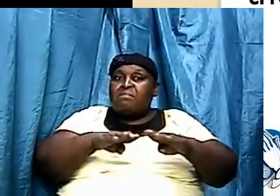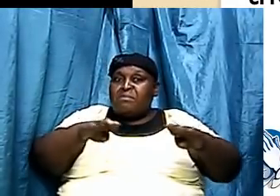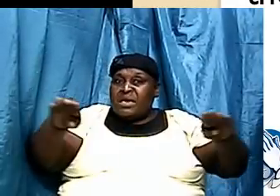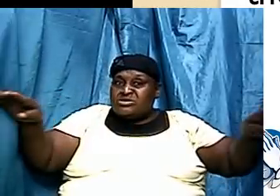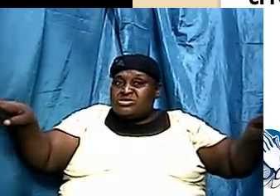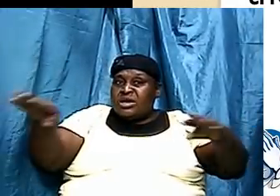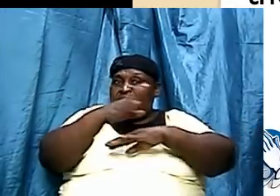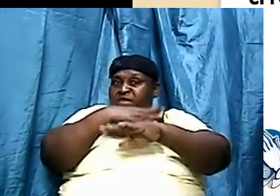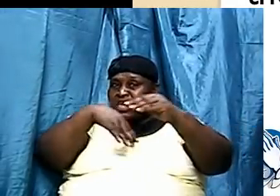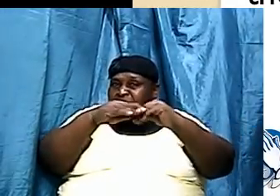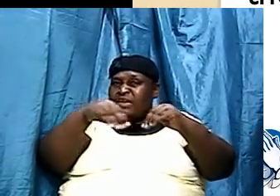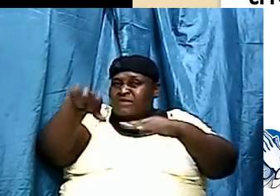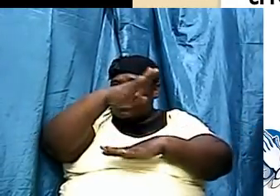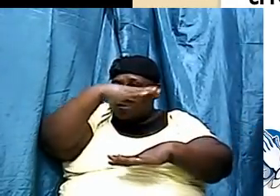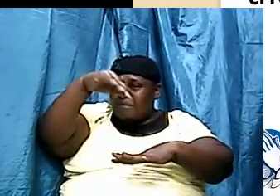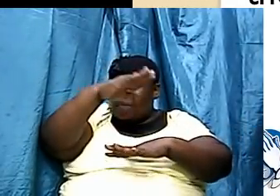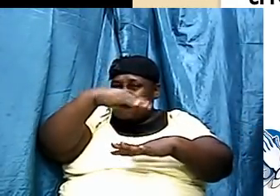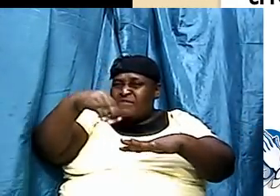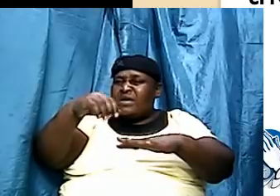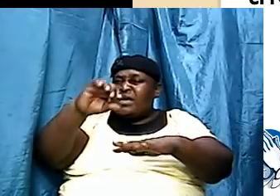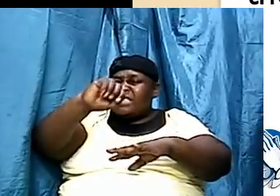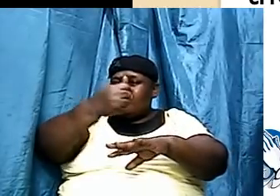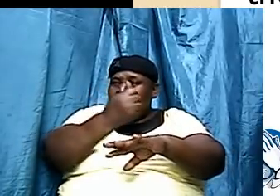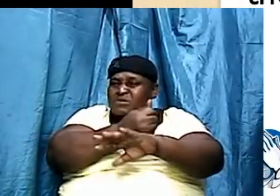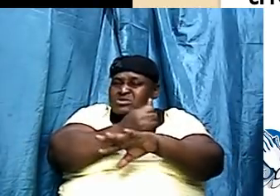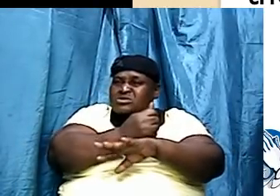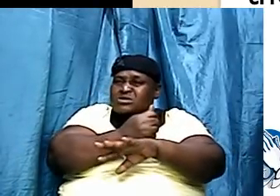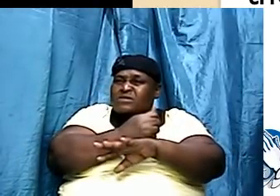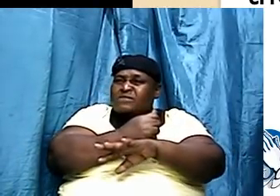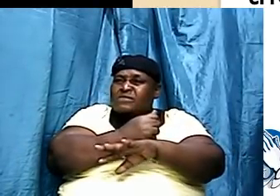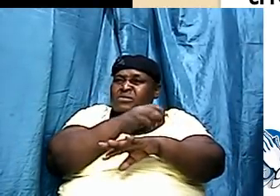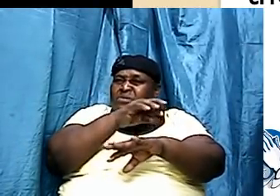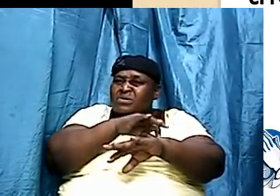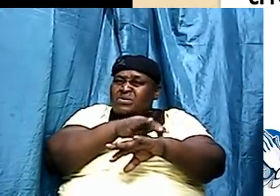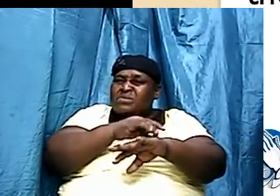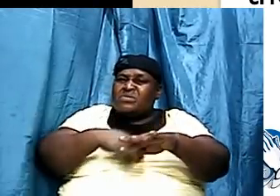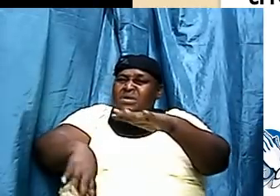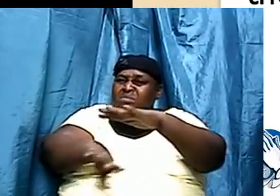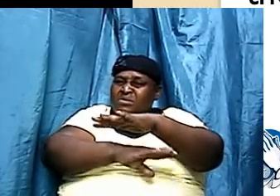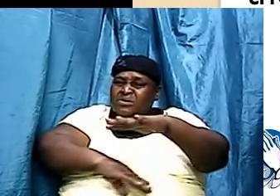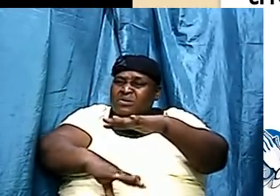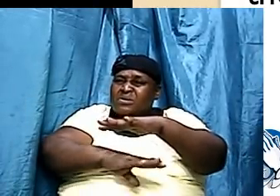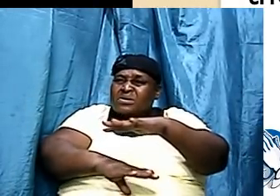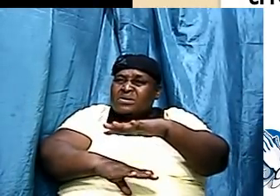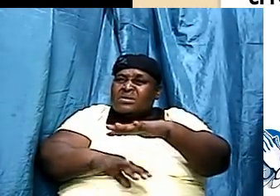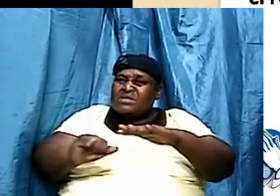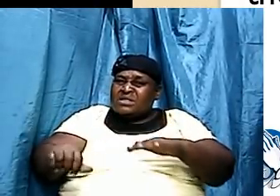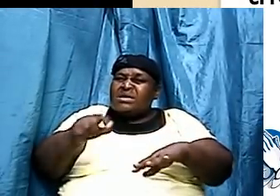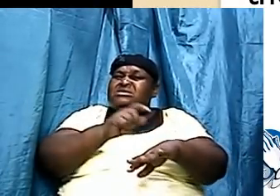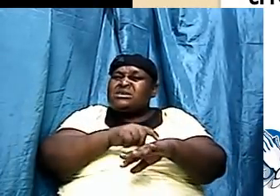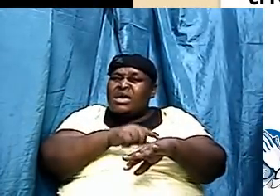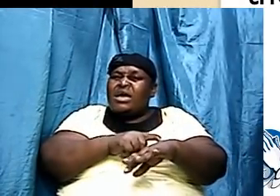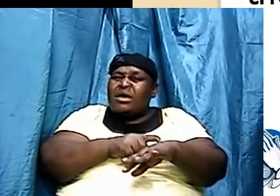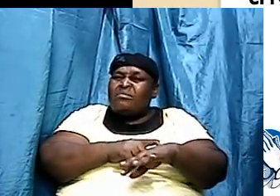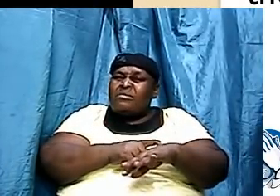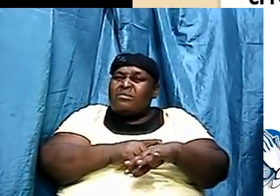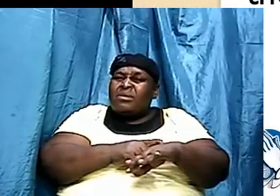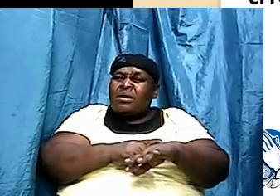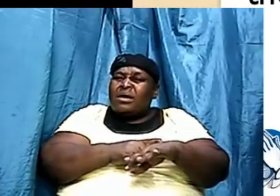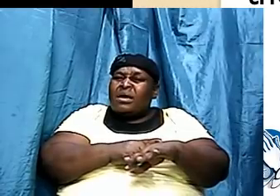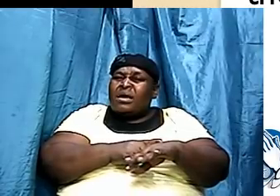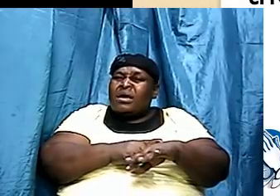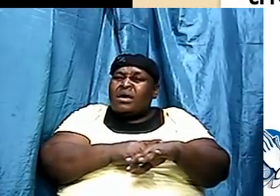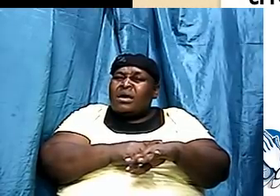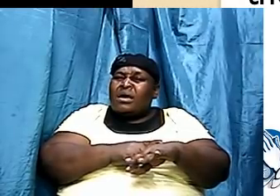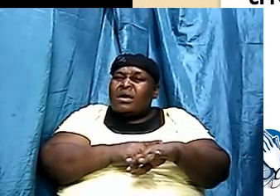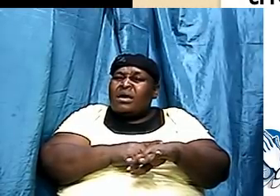search out, then guess what? At that point in time, I will cast off all the seed of Israel for all